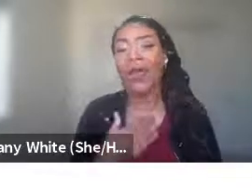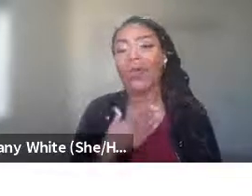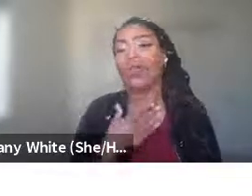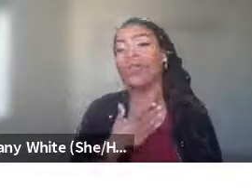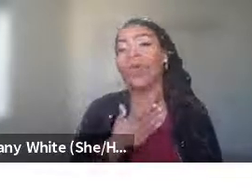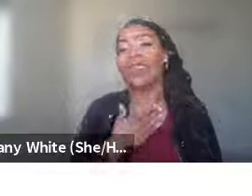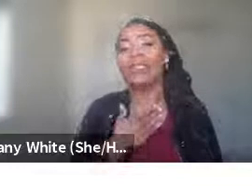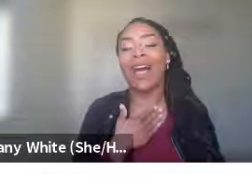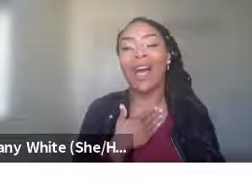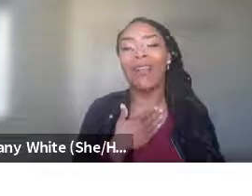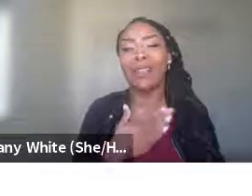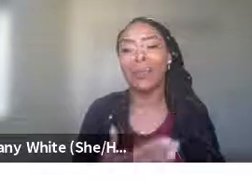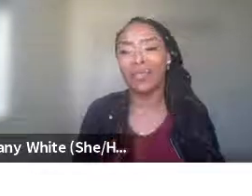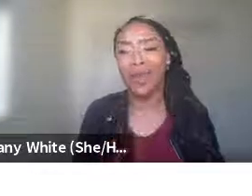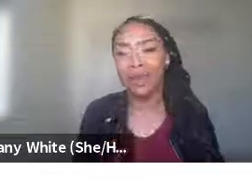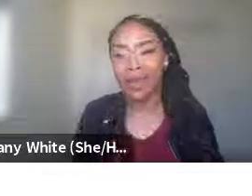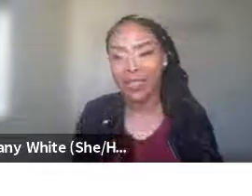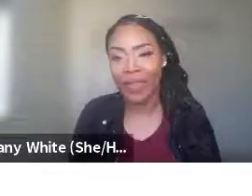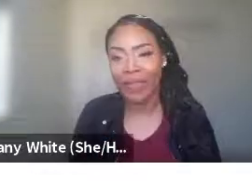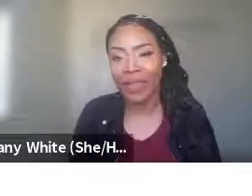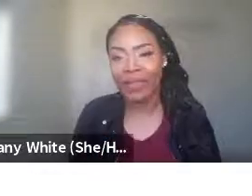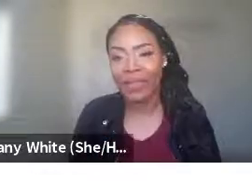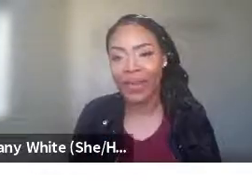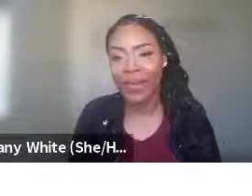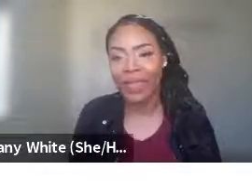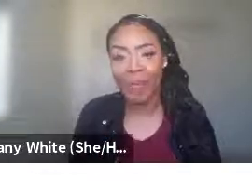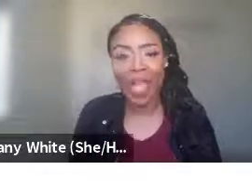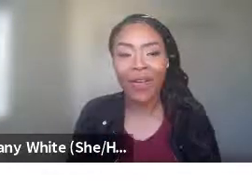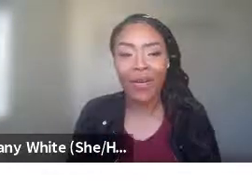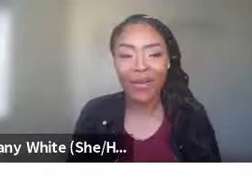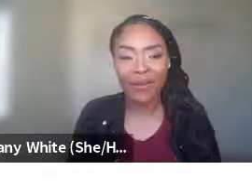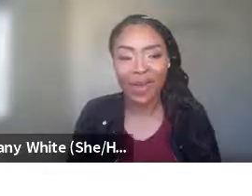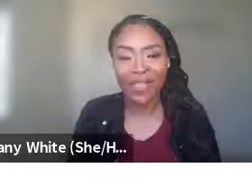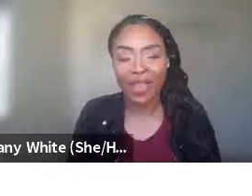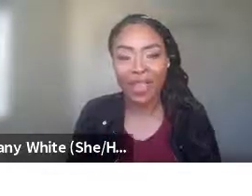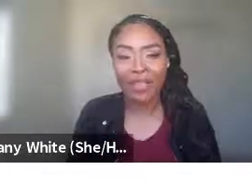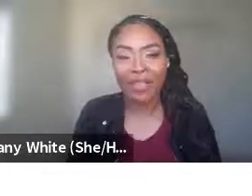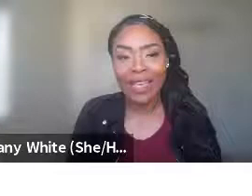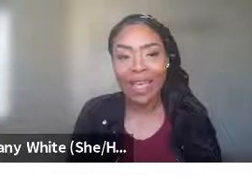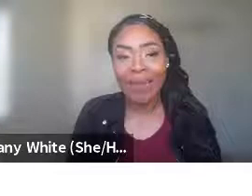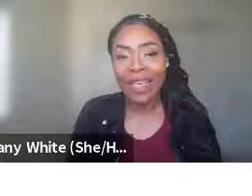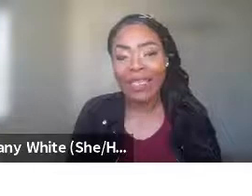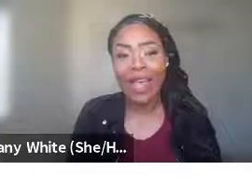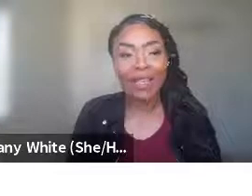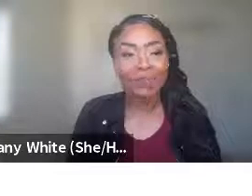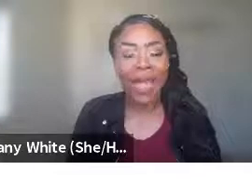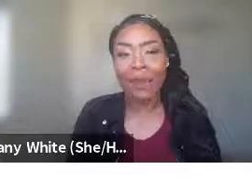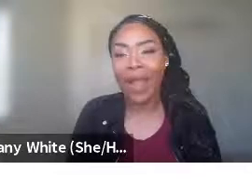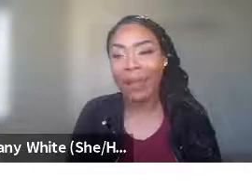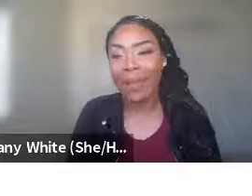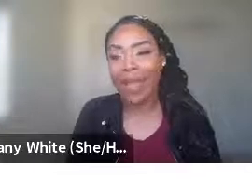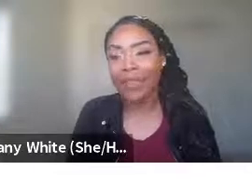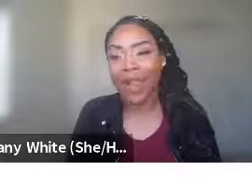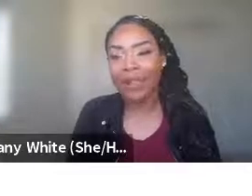lot of I grew up with a lot of assumptions about Raiders fans. Right. And so I have uncles who are Raiders fans. They did got a